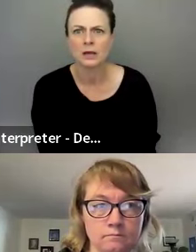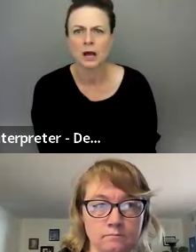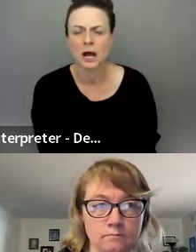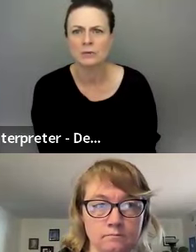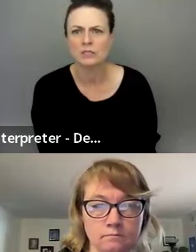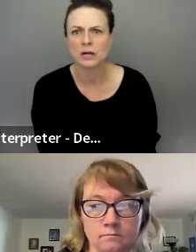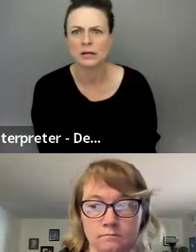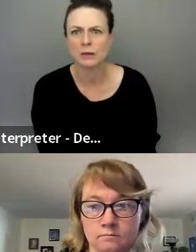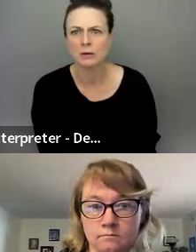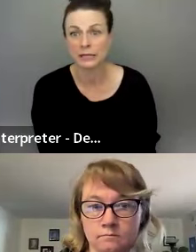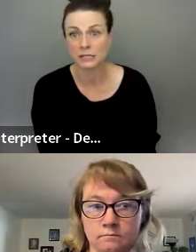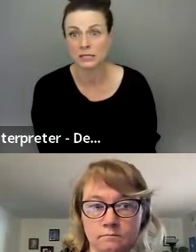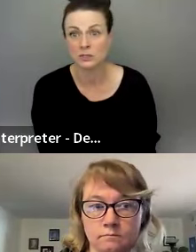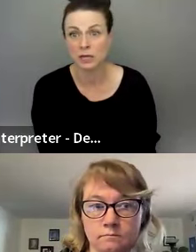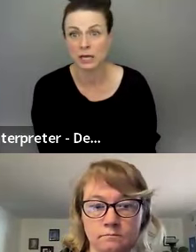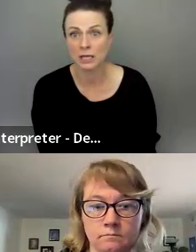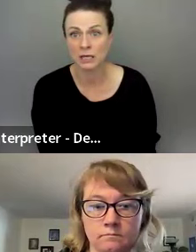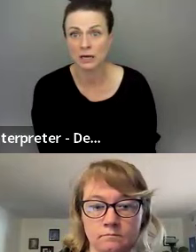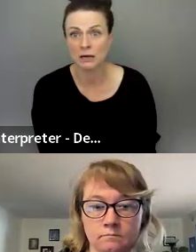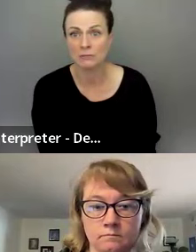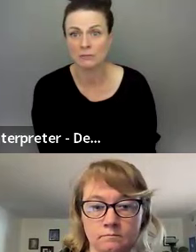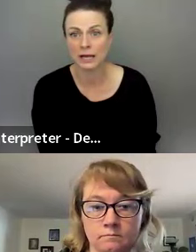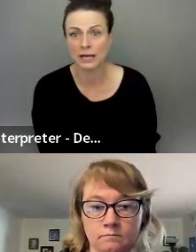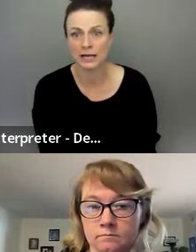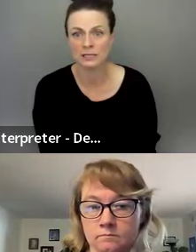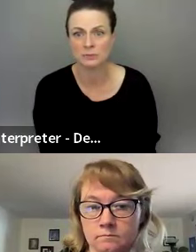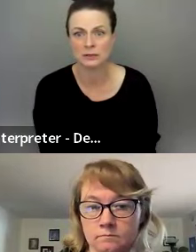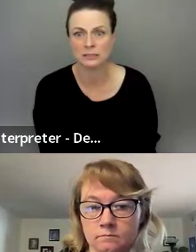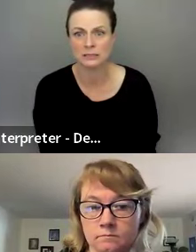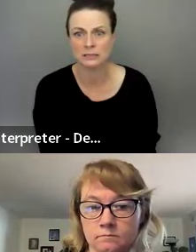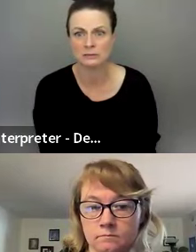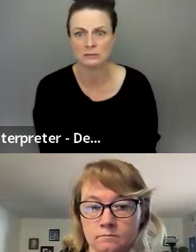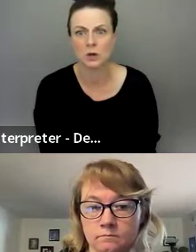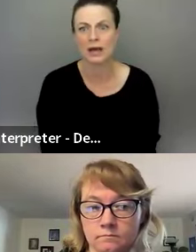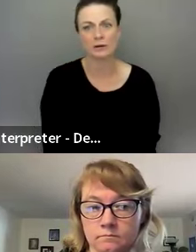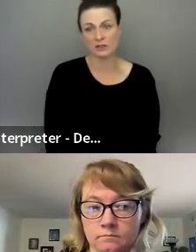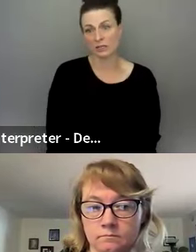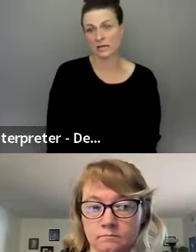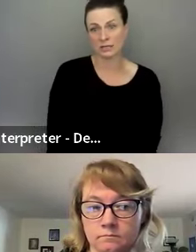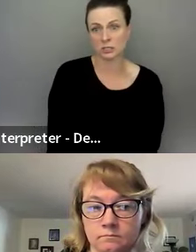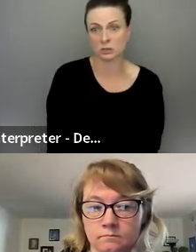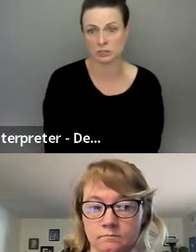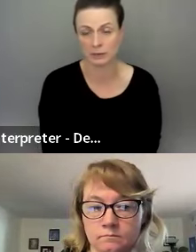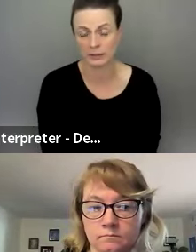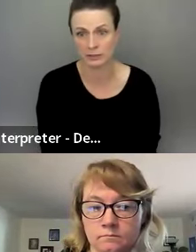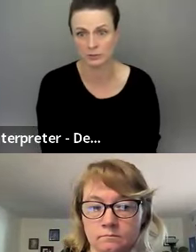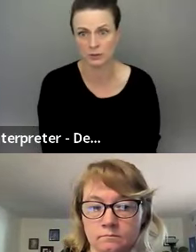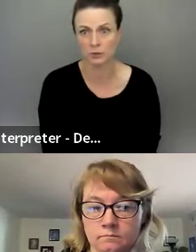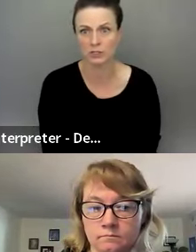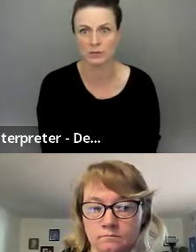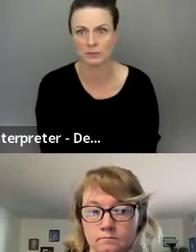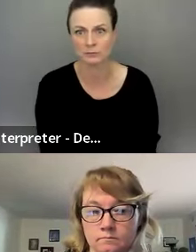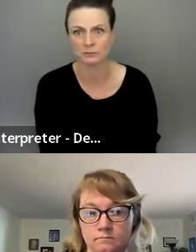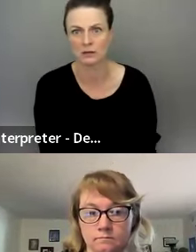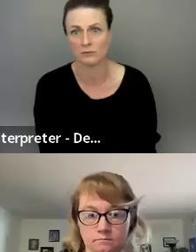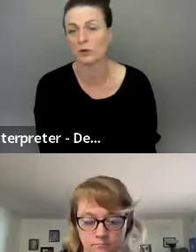I was talking about like yesterday, um, I had an experience. No, I don't have anything to add to your experience with